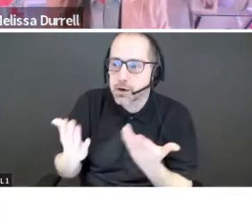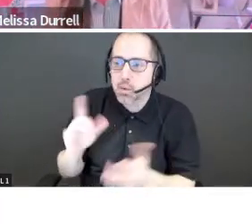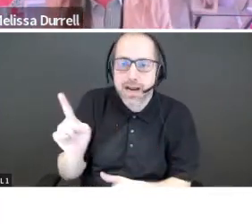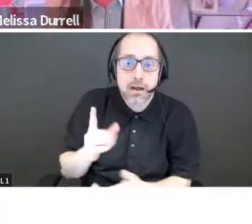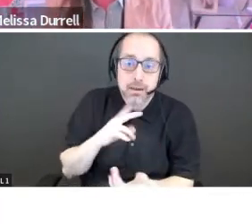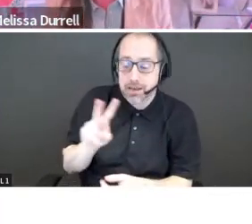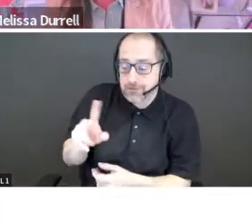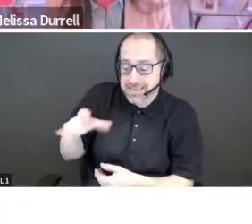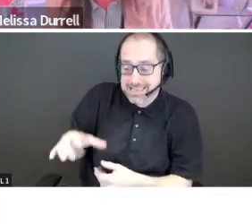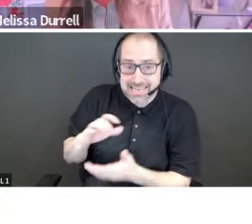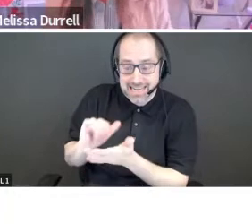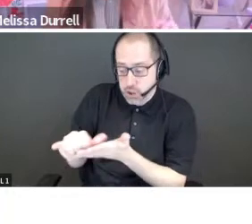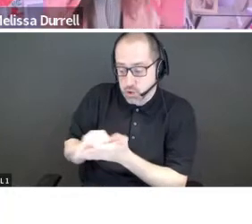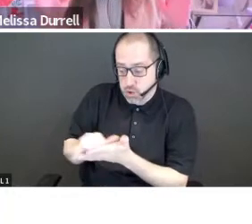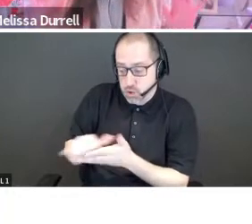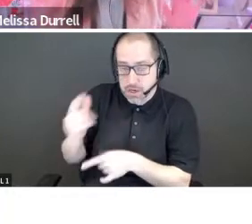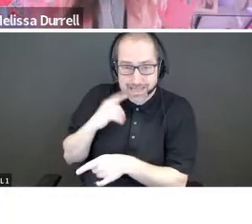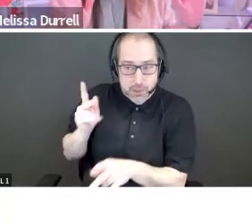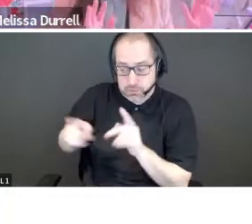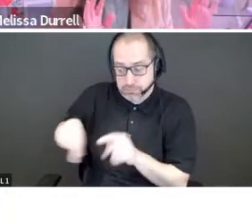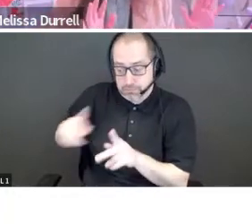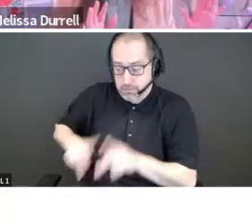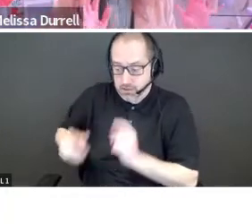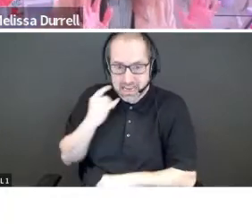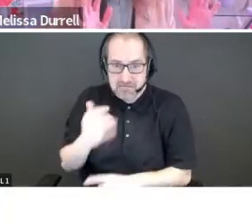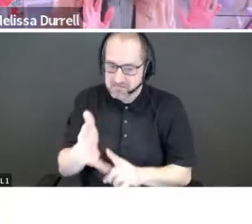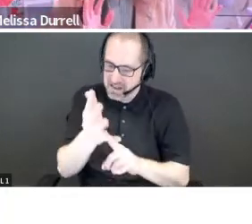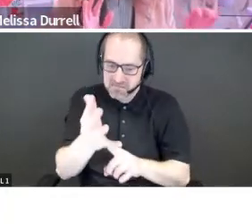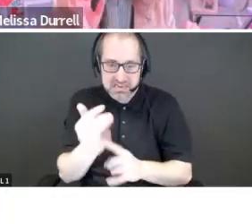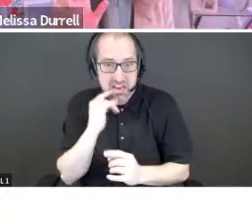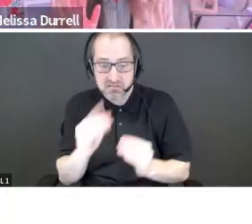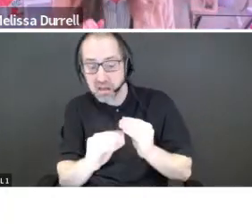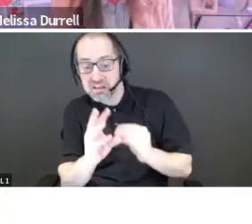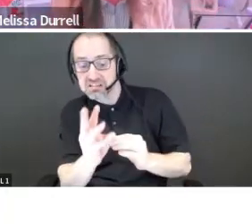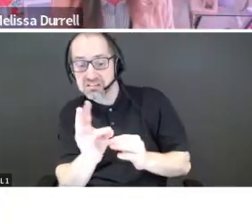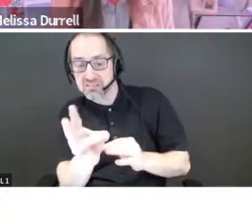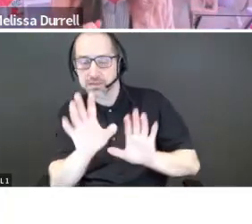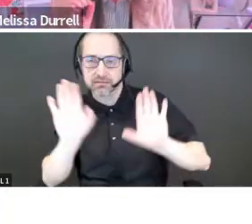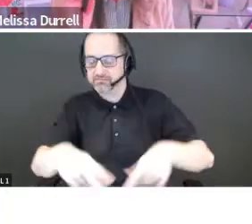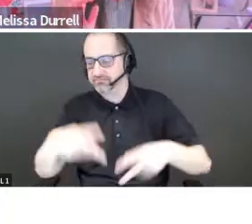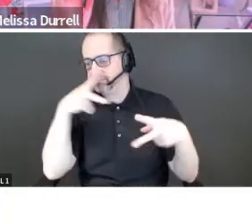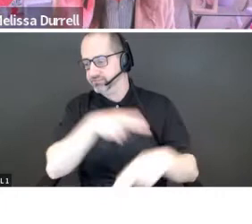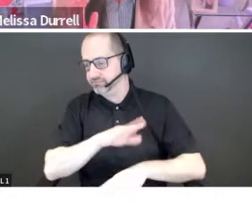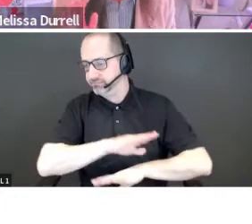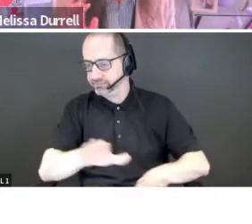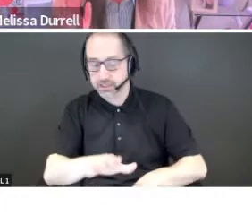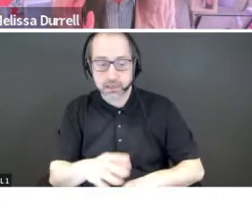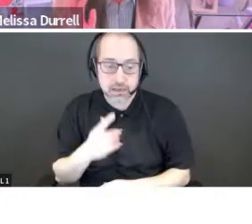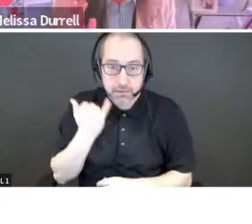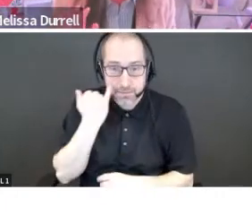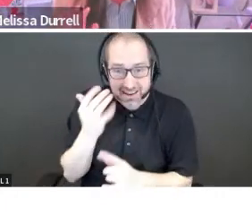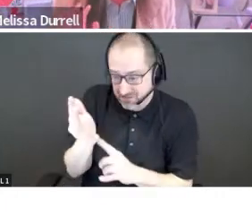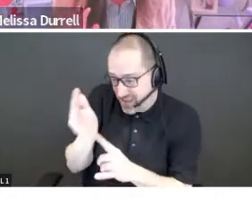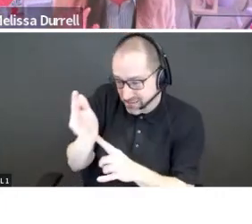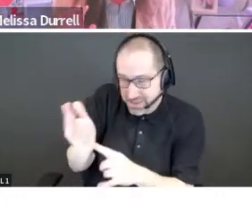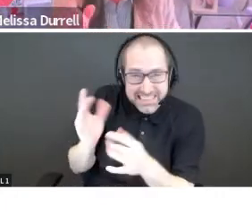York say, if you can't do it in five minutes, I don't want to talk to you. So we need to know how much we want to pitch. And in those five-minute pitches, it's almost impossible